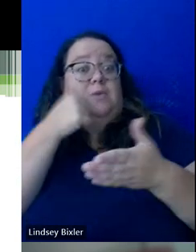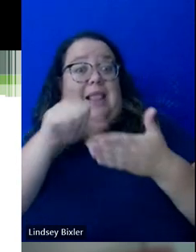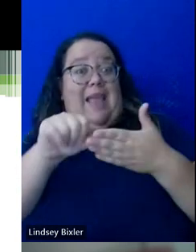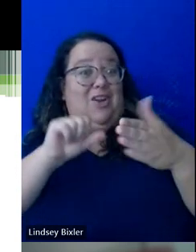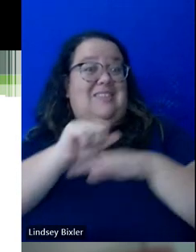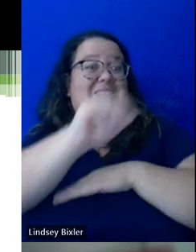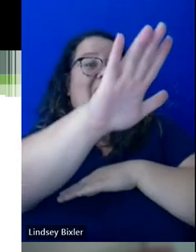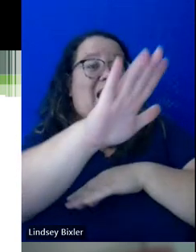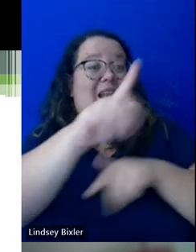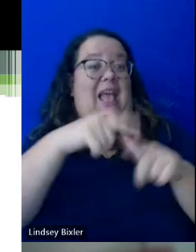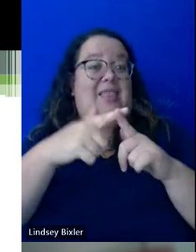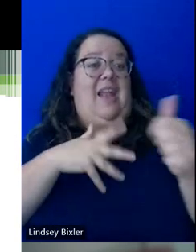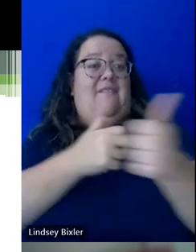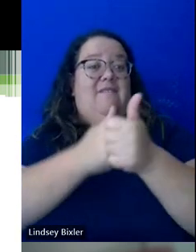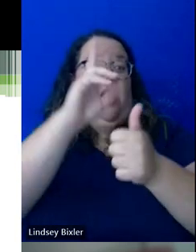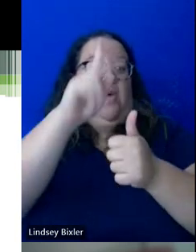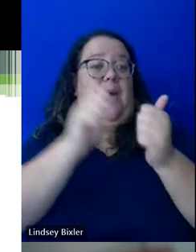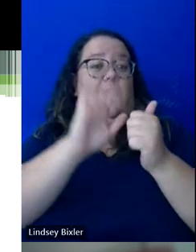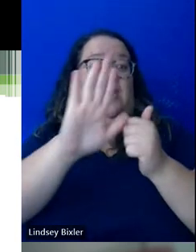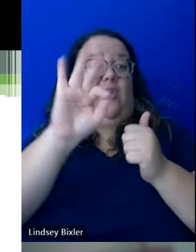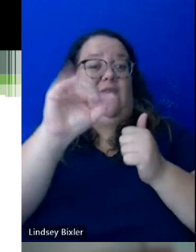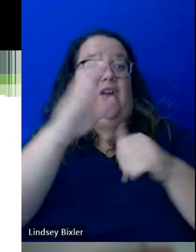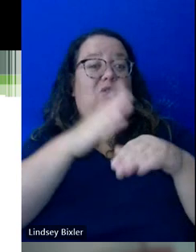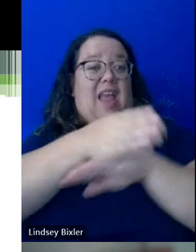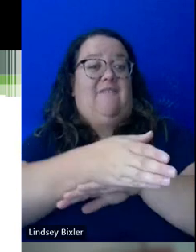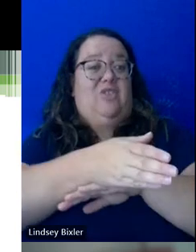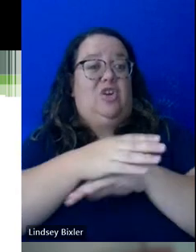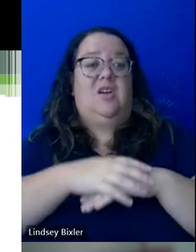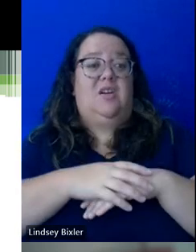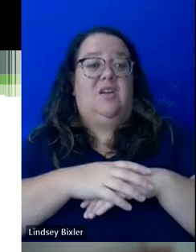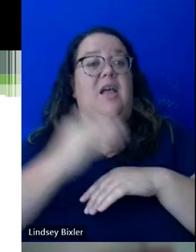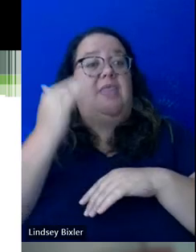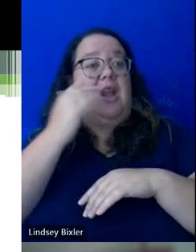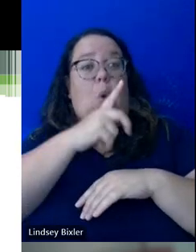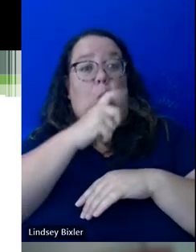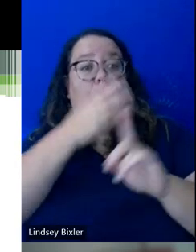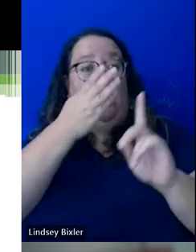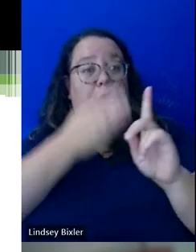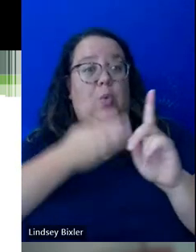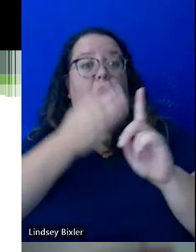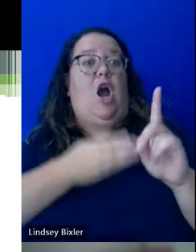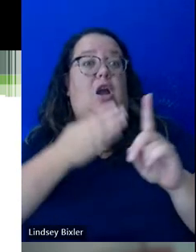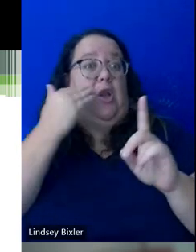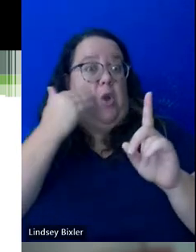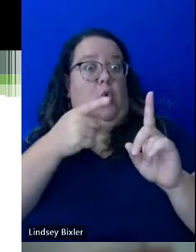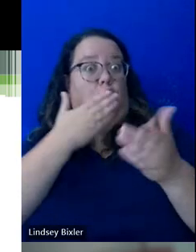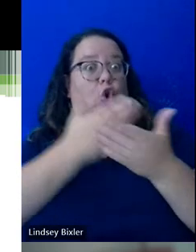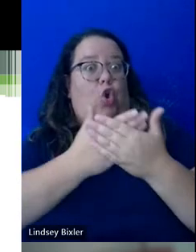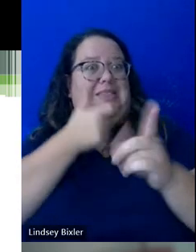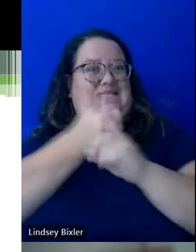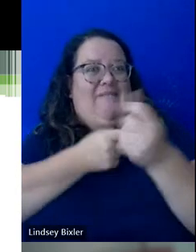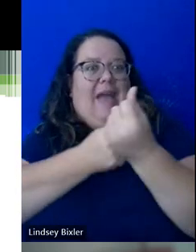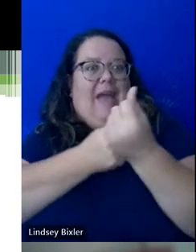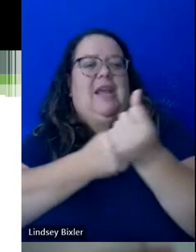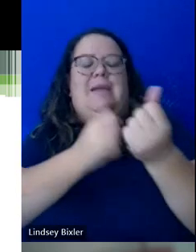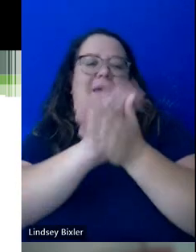follow up with your faculty after that, then they're going to know who you are and know that you're a good self-advocate. And then it gets a little bit easier from